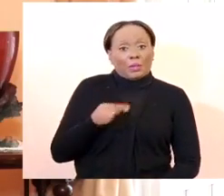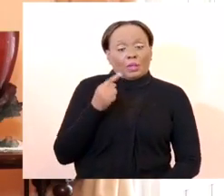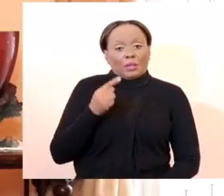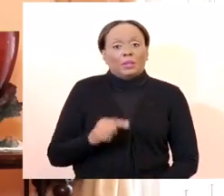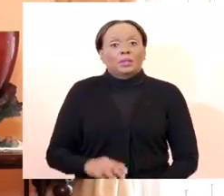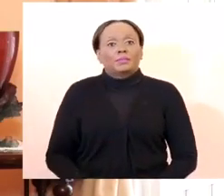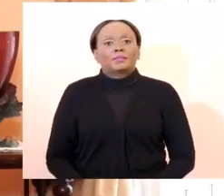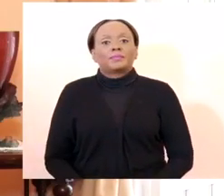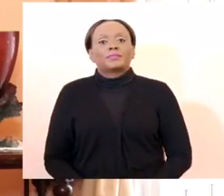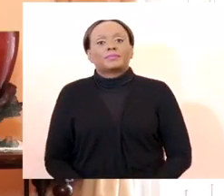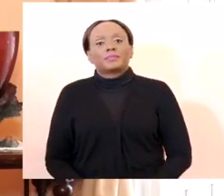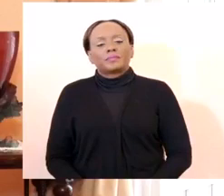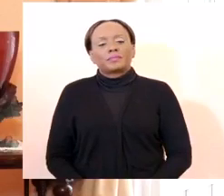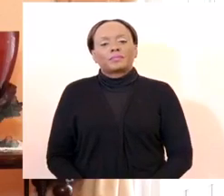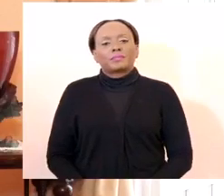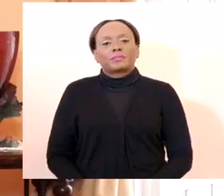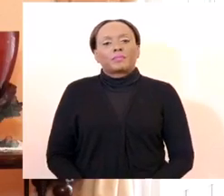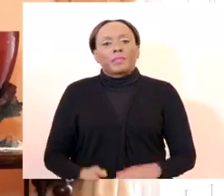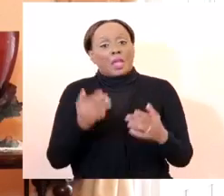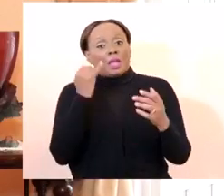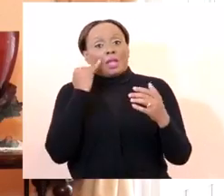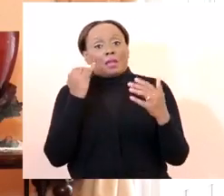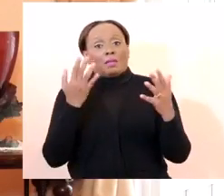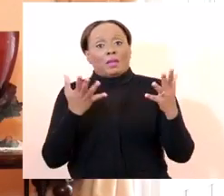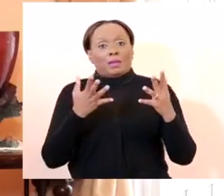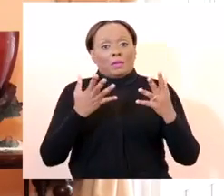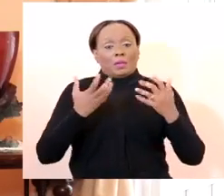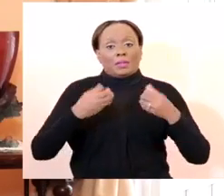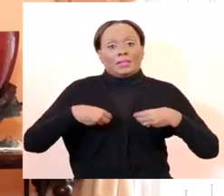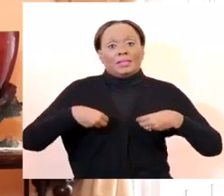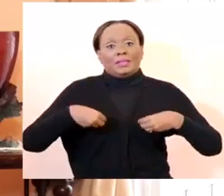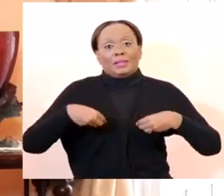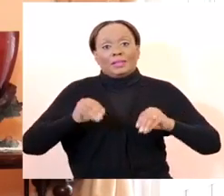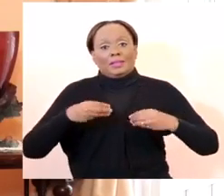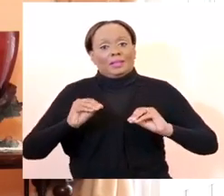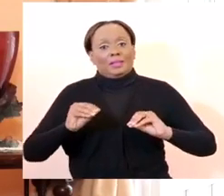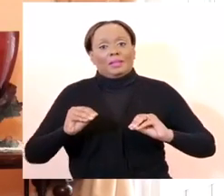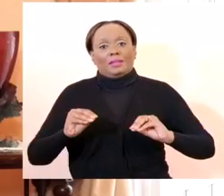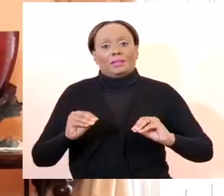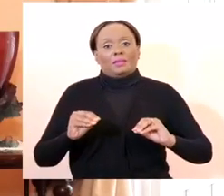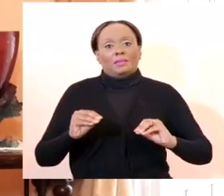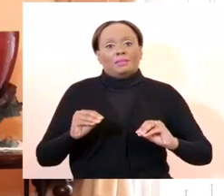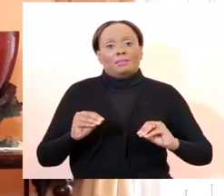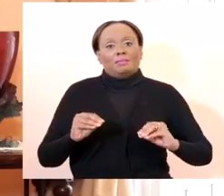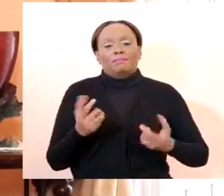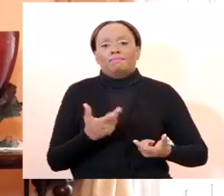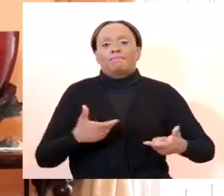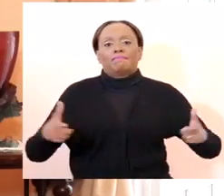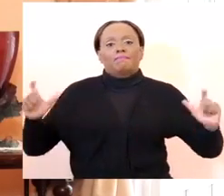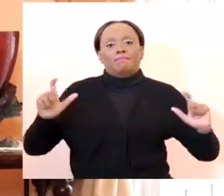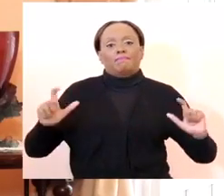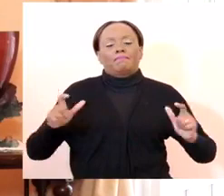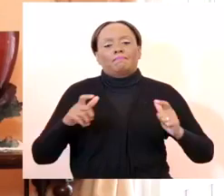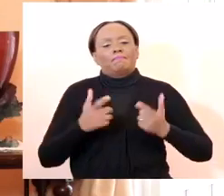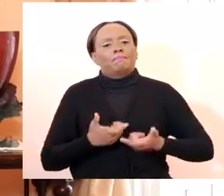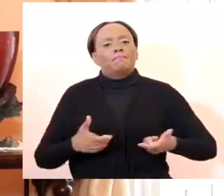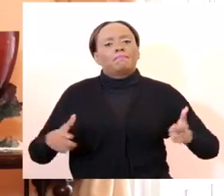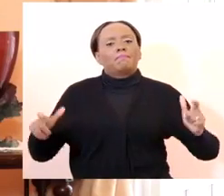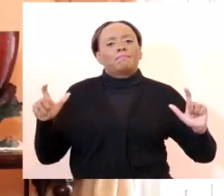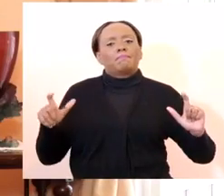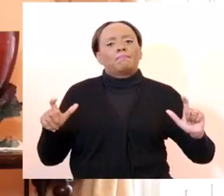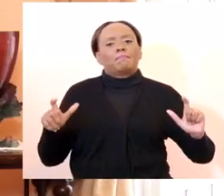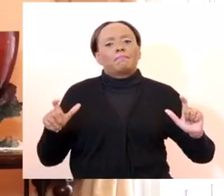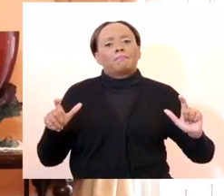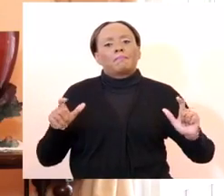Wholesalers of food items and associated supplies for the limited purpose of fulfilling orders they will be able to operate between the